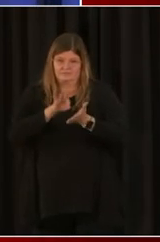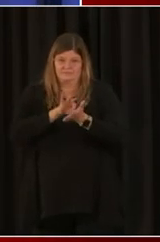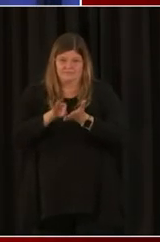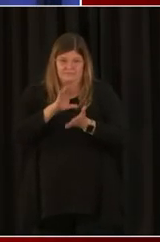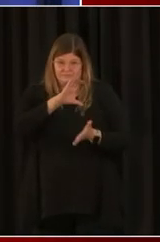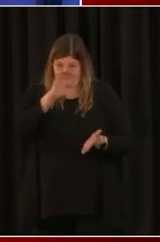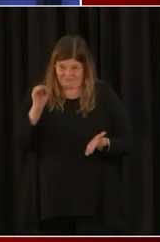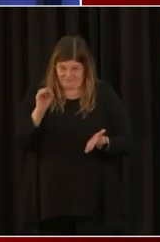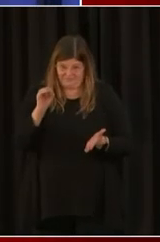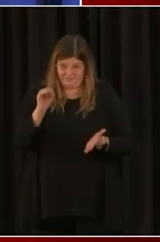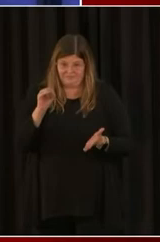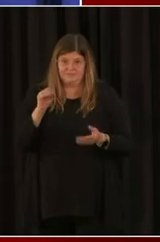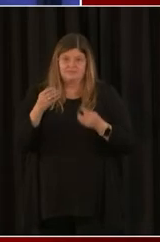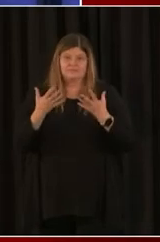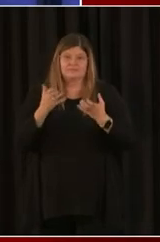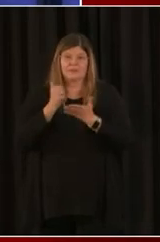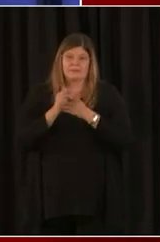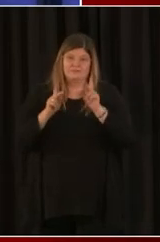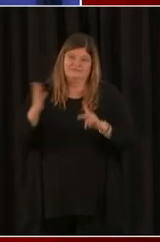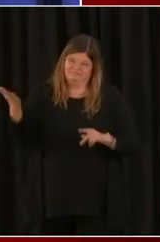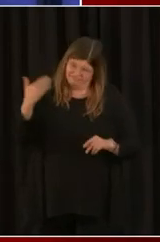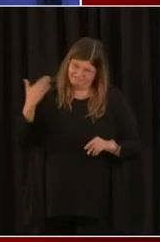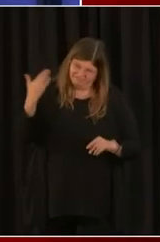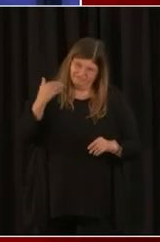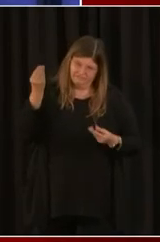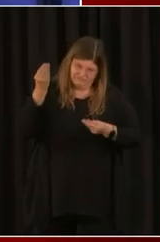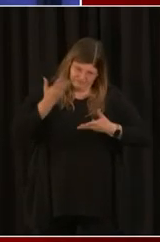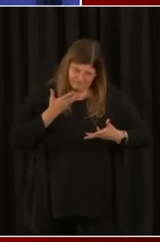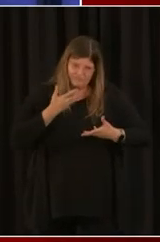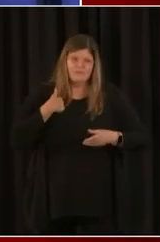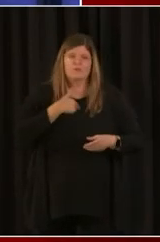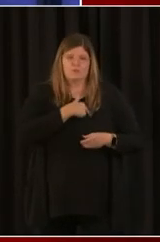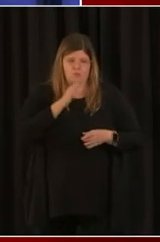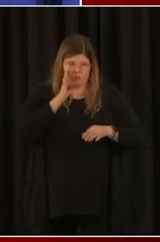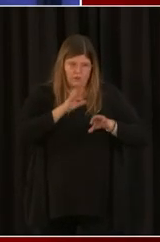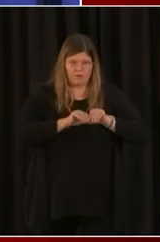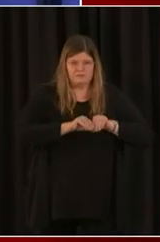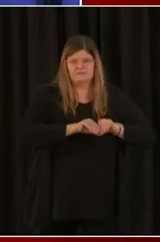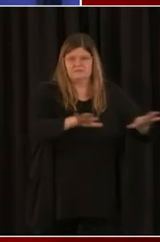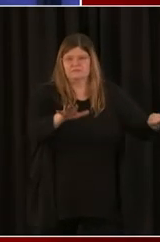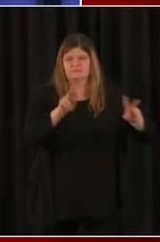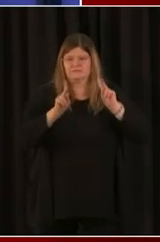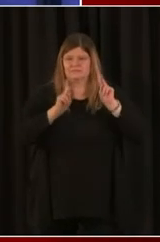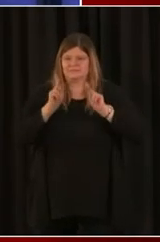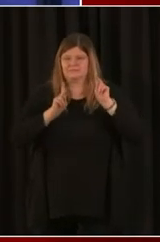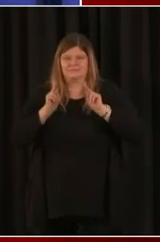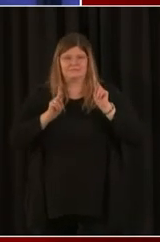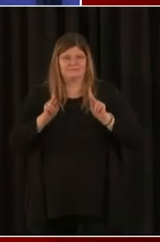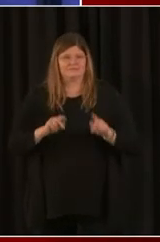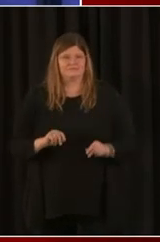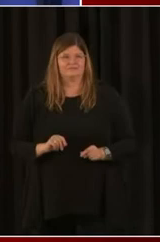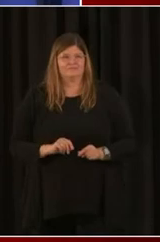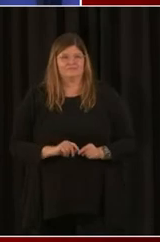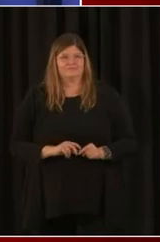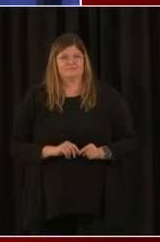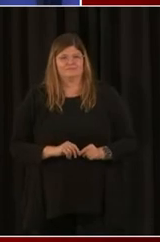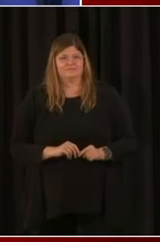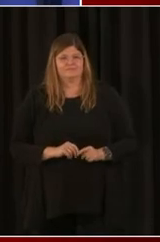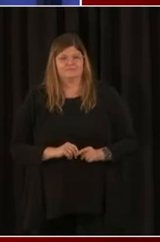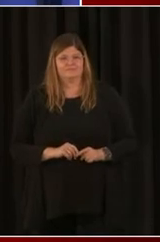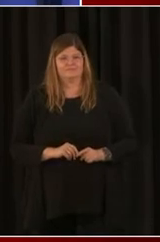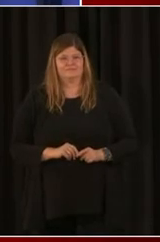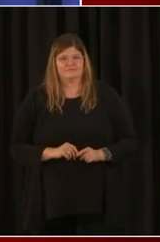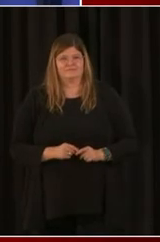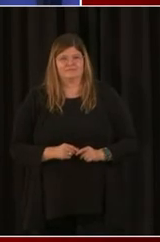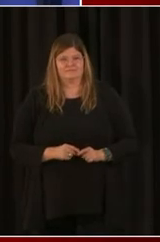Chambers did a lot of work with technical assistance, helping people get things together. And I believe they are going to do that again. I know